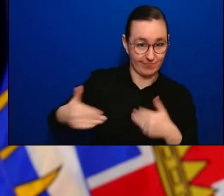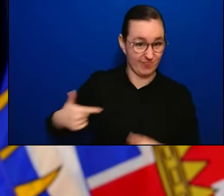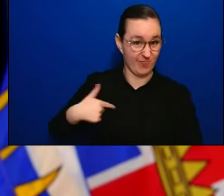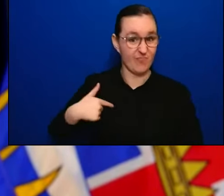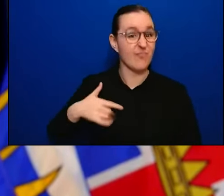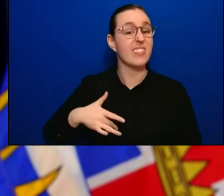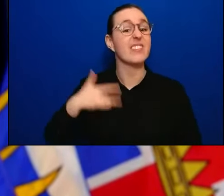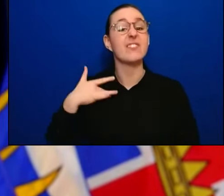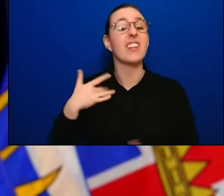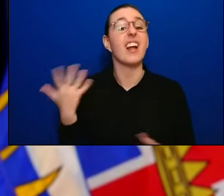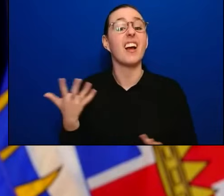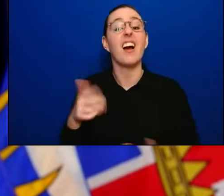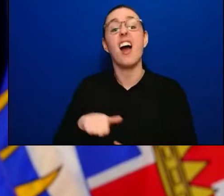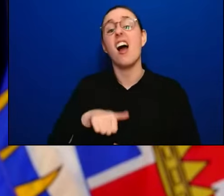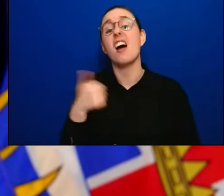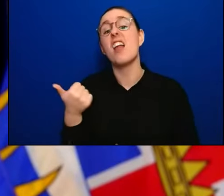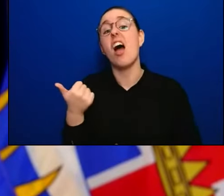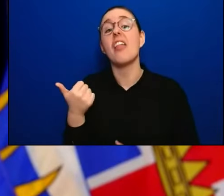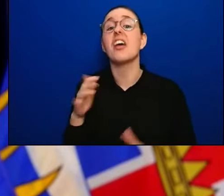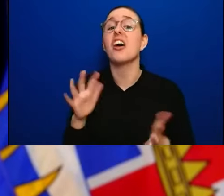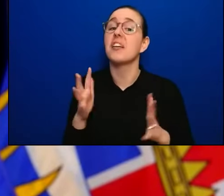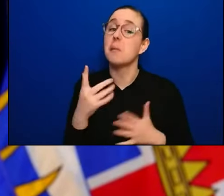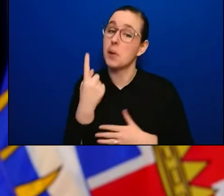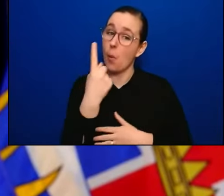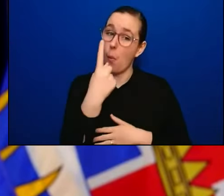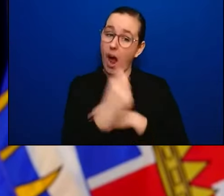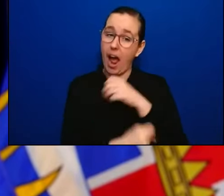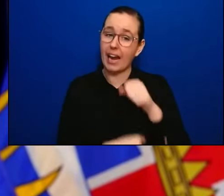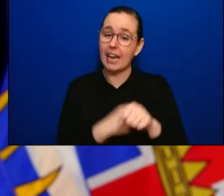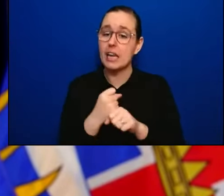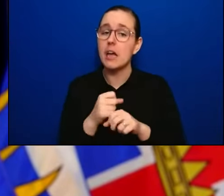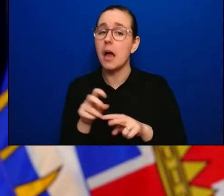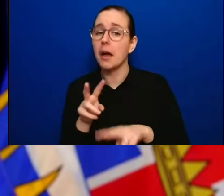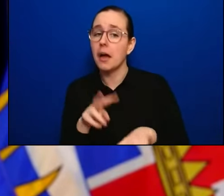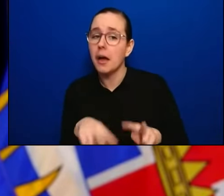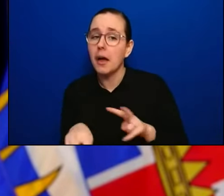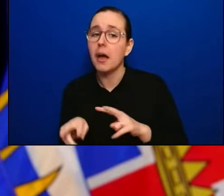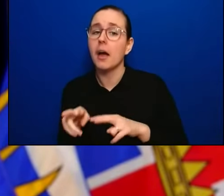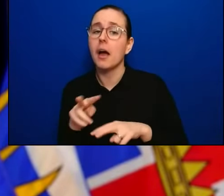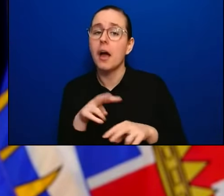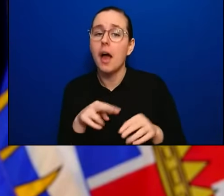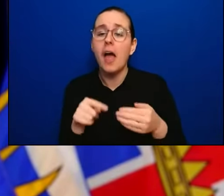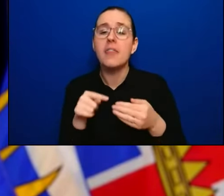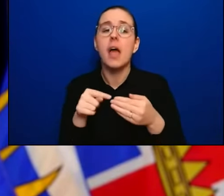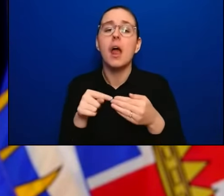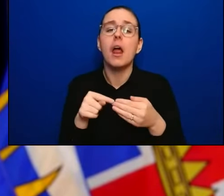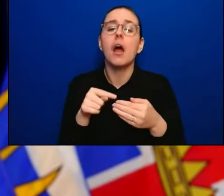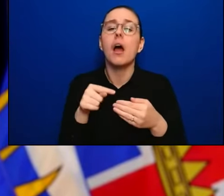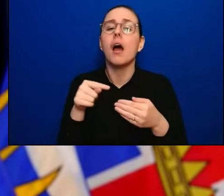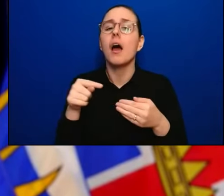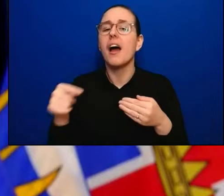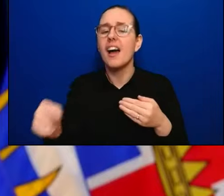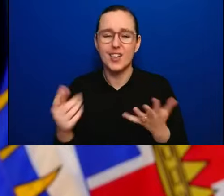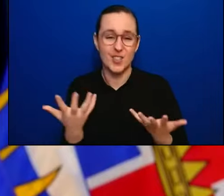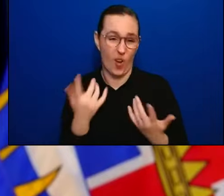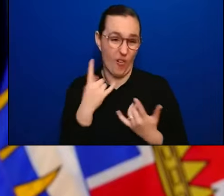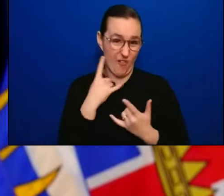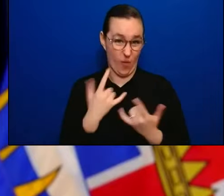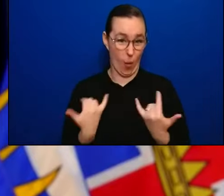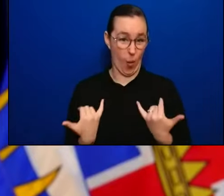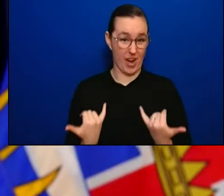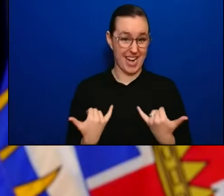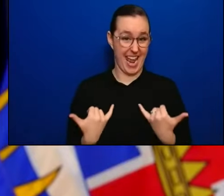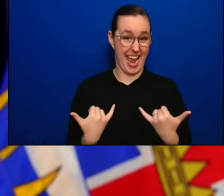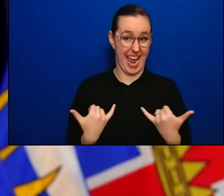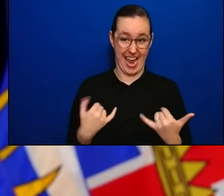understand that in a year. But in the meantime, we are in a good place to take the mask measures that we, to remove some